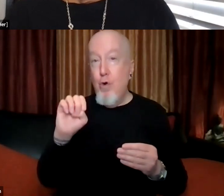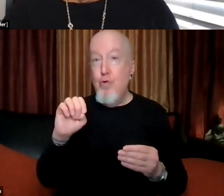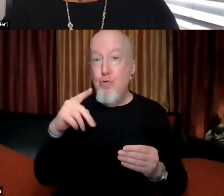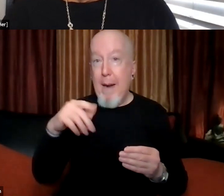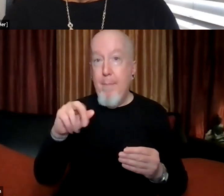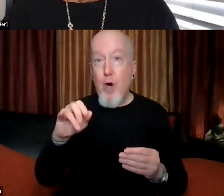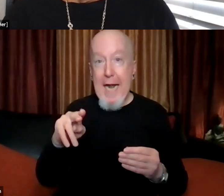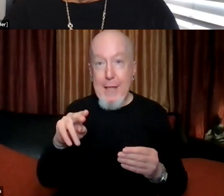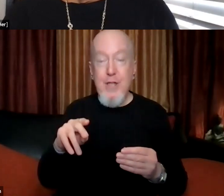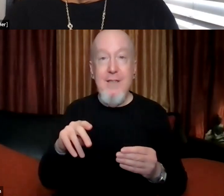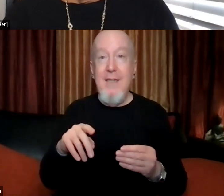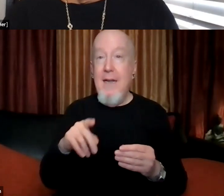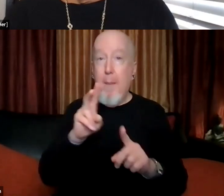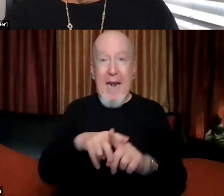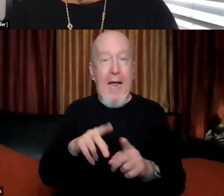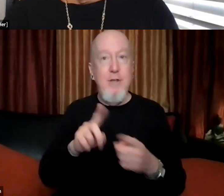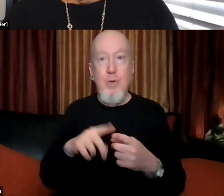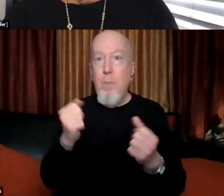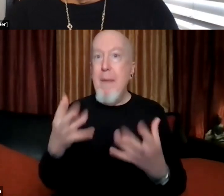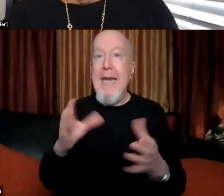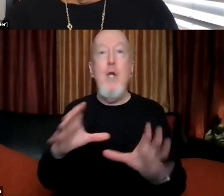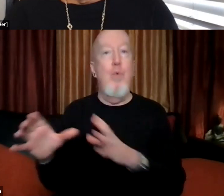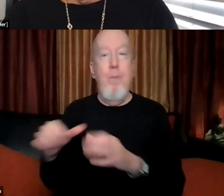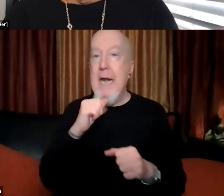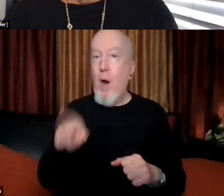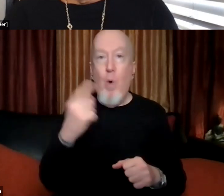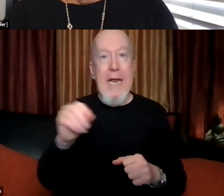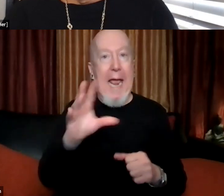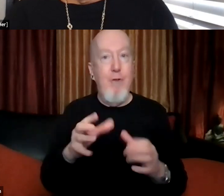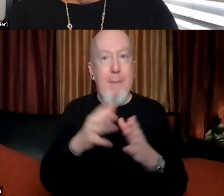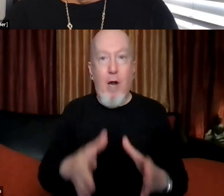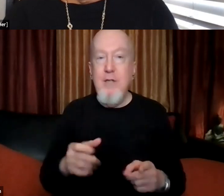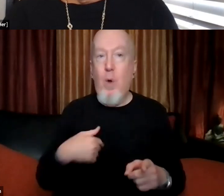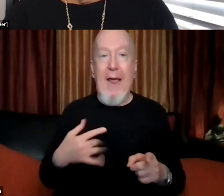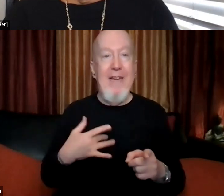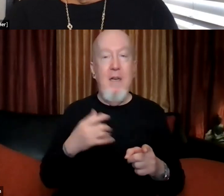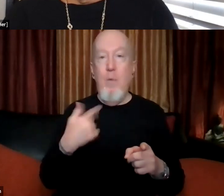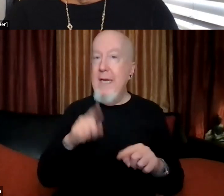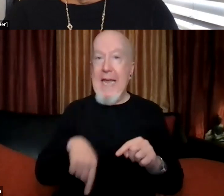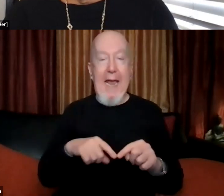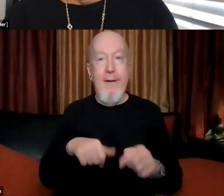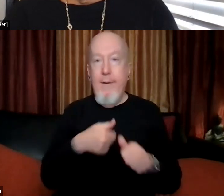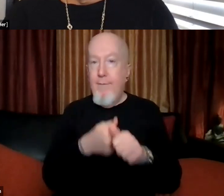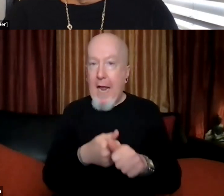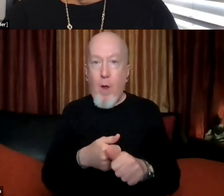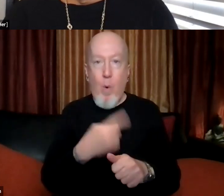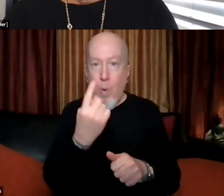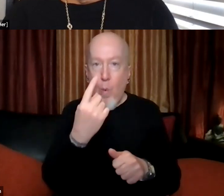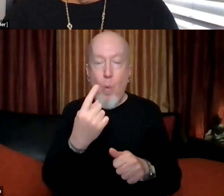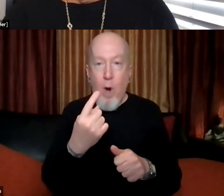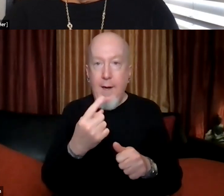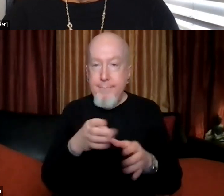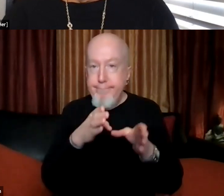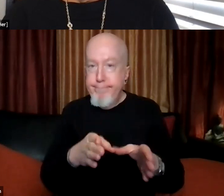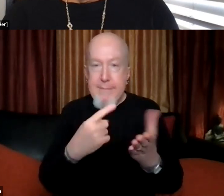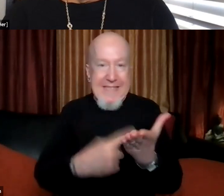groups and, um, is, I think, absolutely right. And so I don't think we can pursue one path of that discussion without considering the fuller,